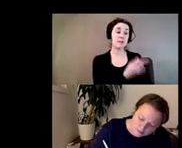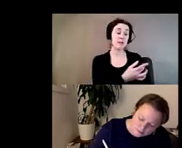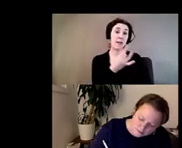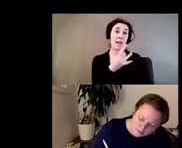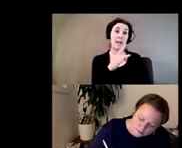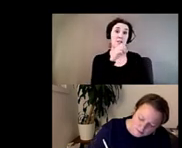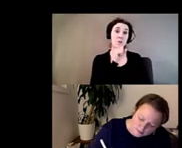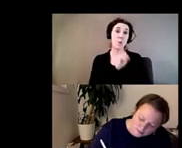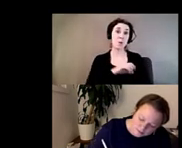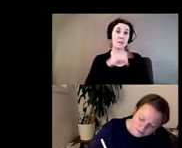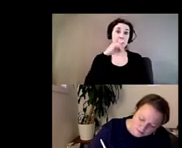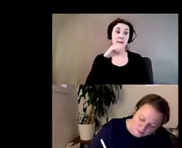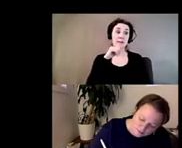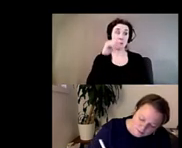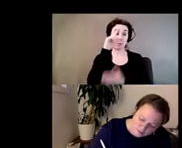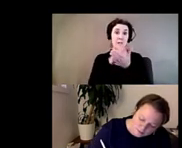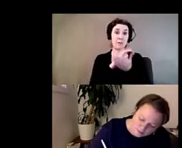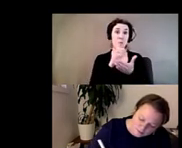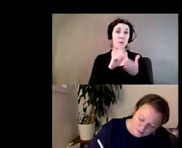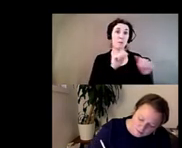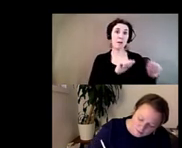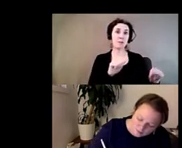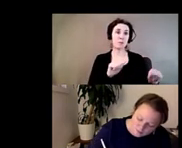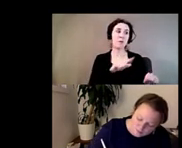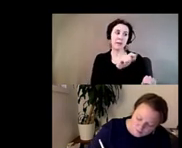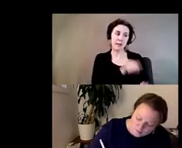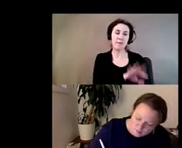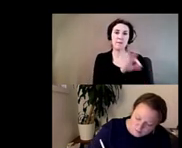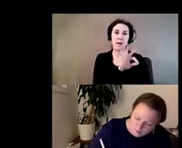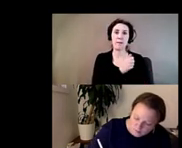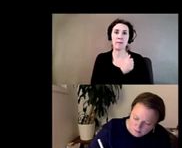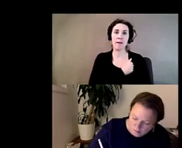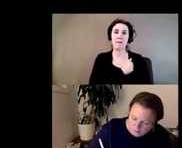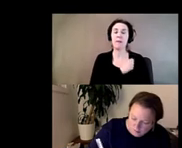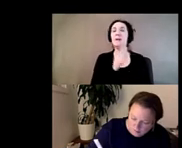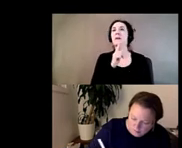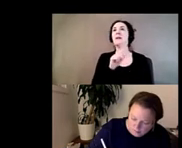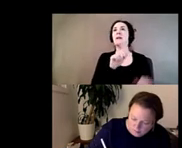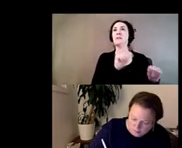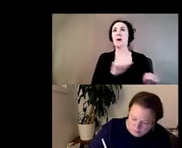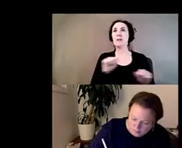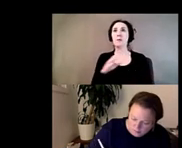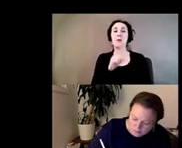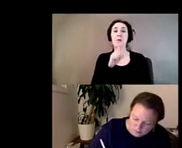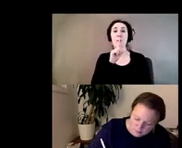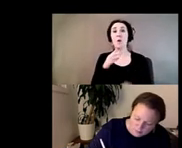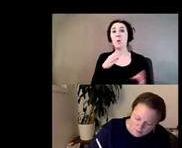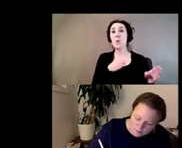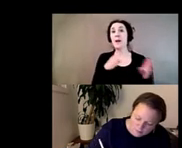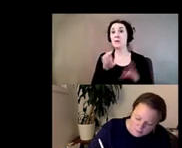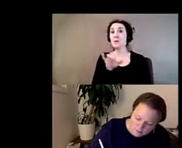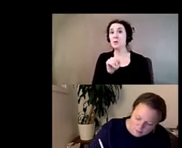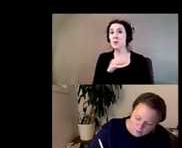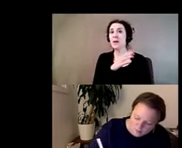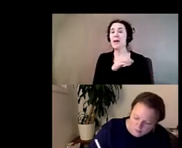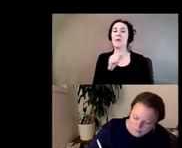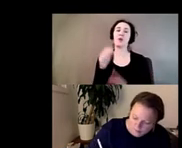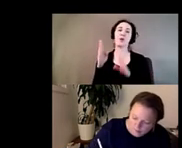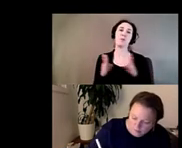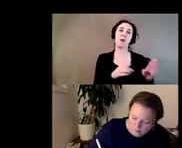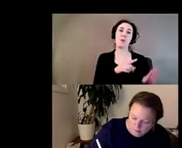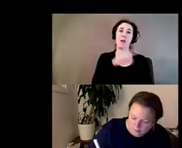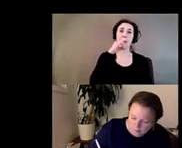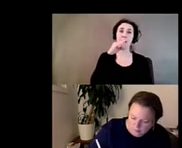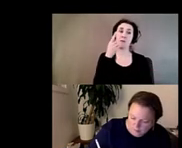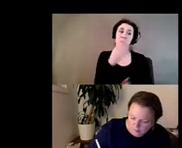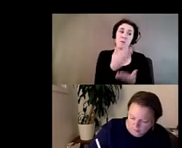it would be possible to find love um that it is possible and that there are ways to do it and could also prepare that kid for the fact that that love